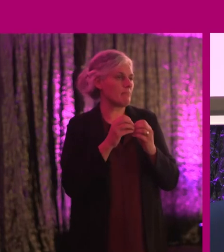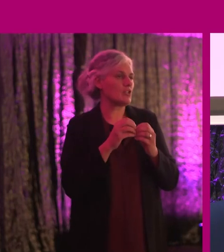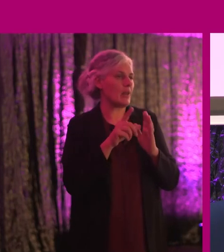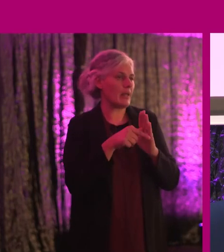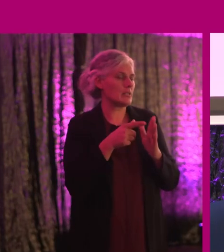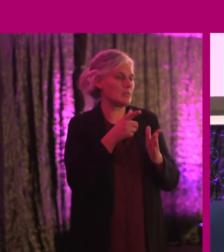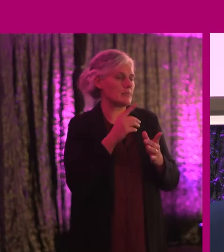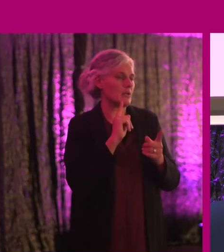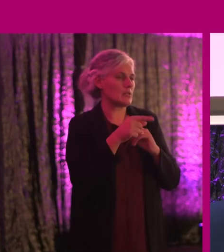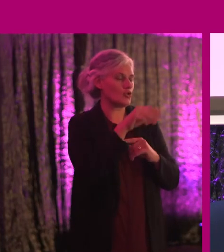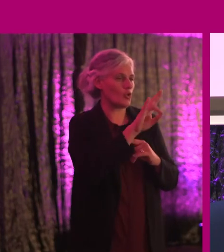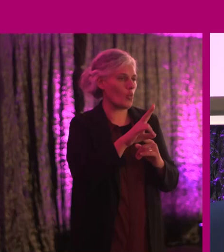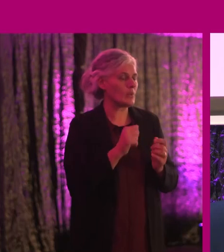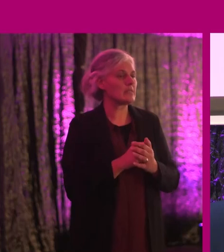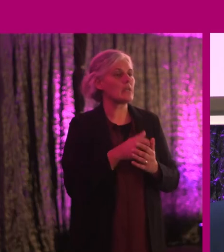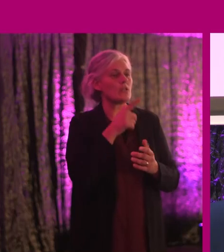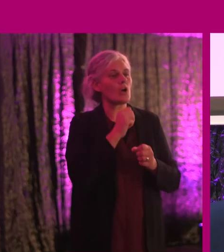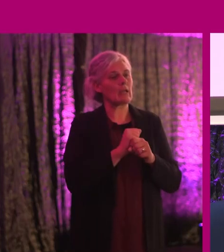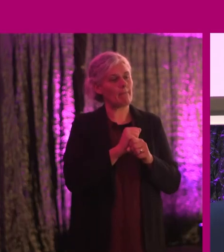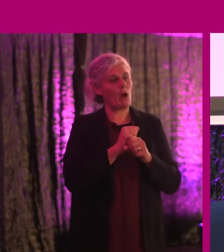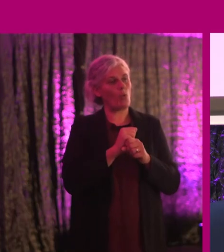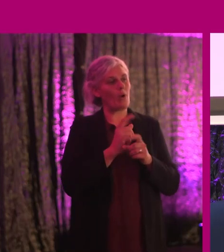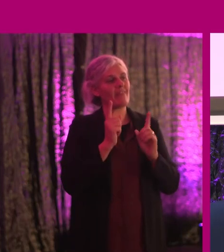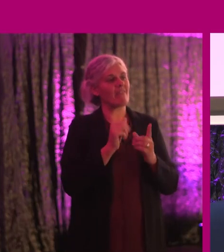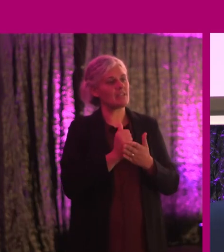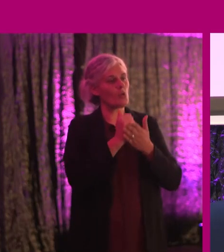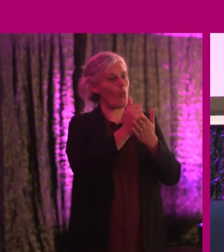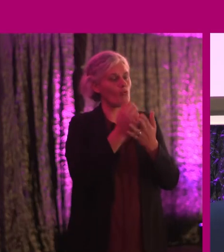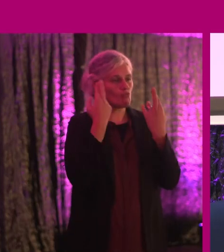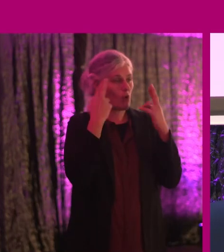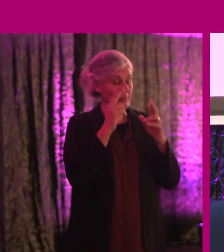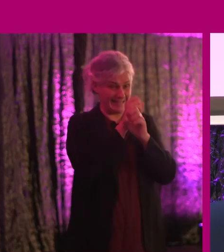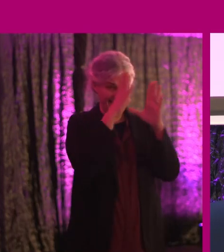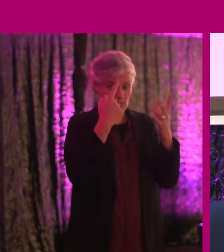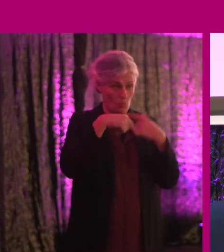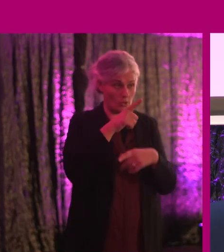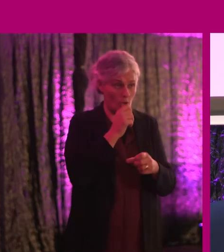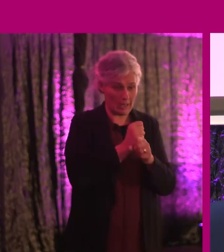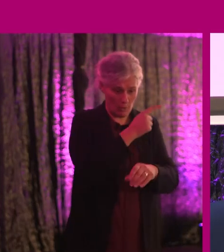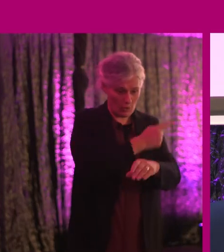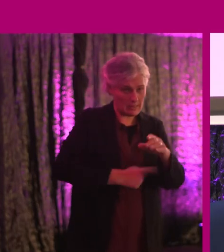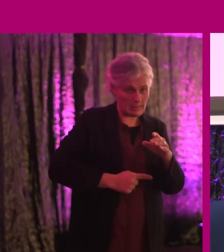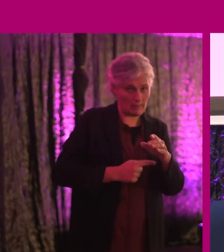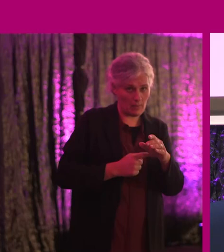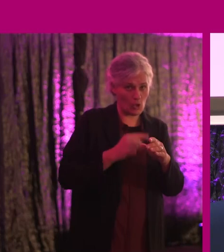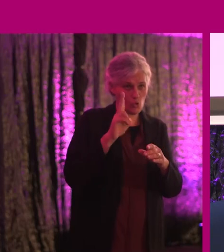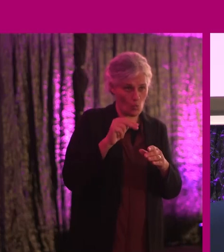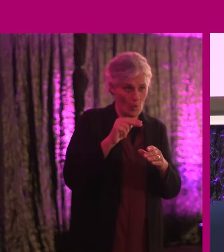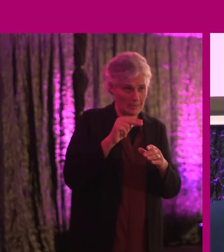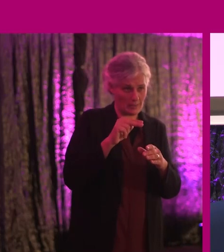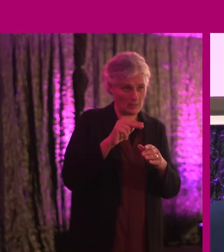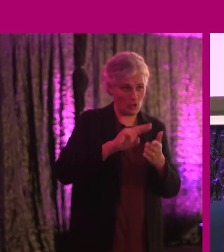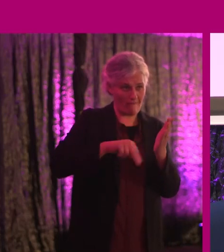Paula, is on our advisory board, we want to represent, just so we're very clear, when we talk about disabilities, we could talk about the UN Convention